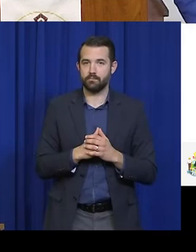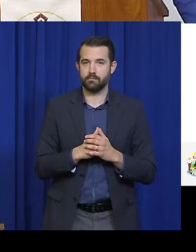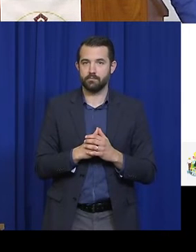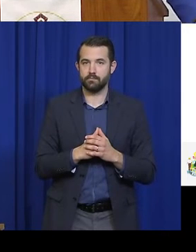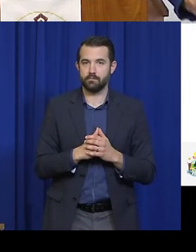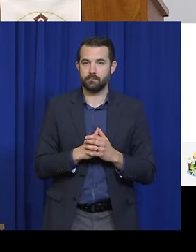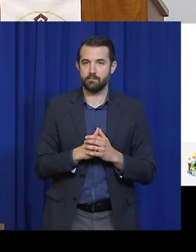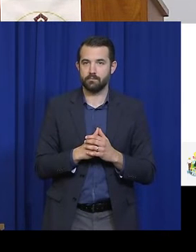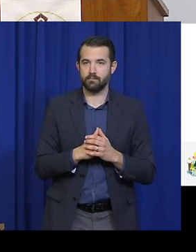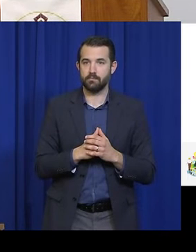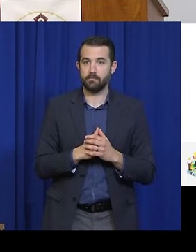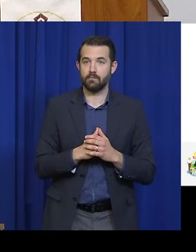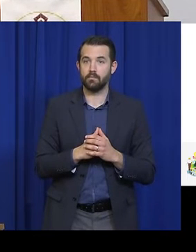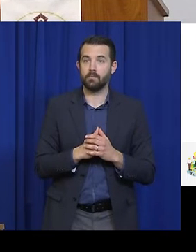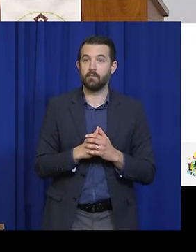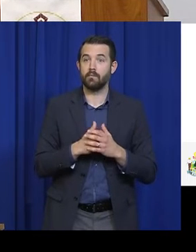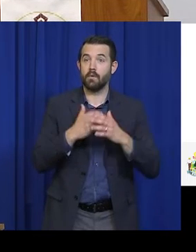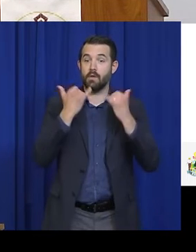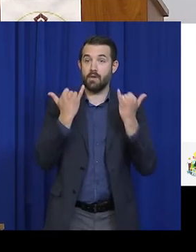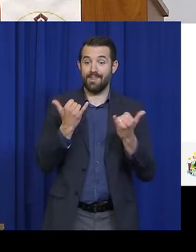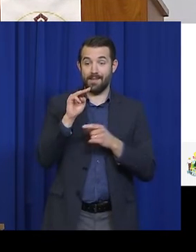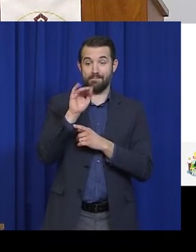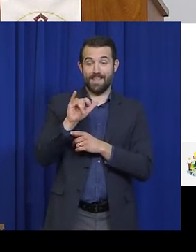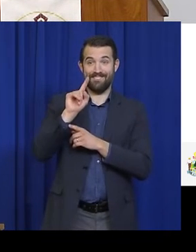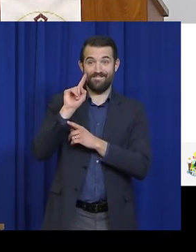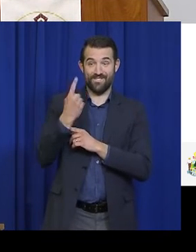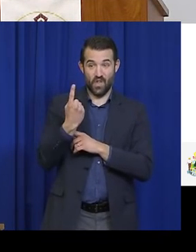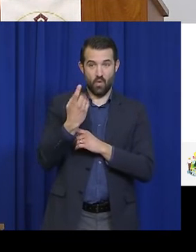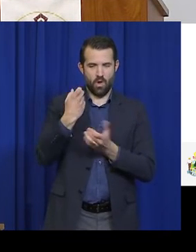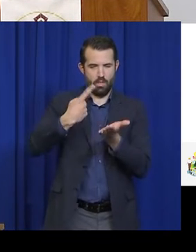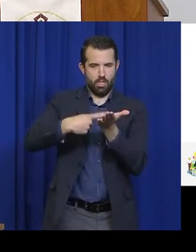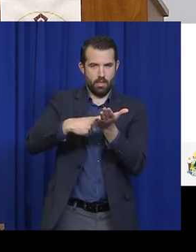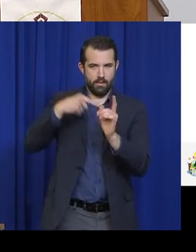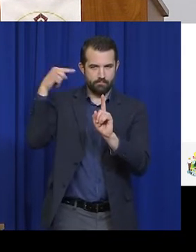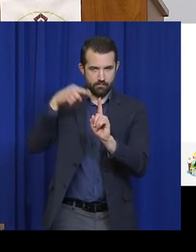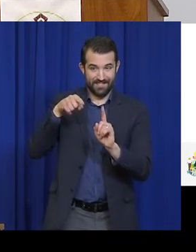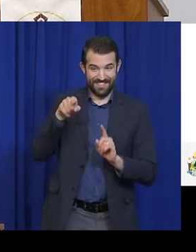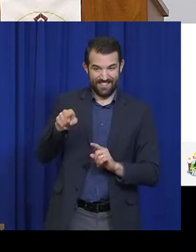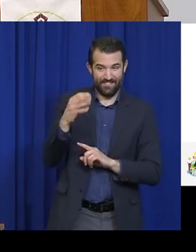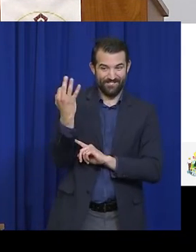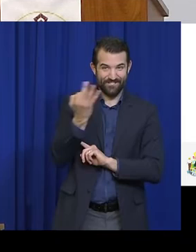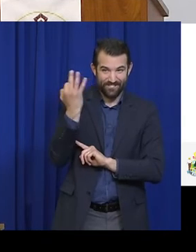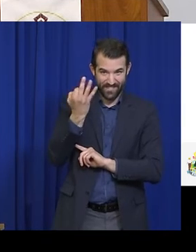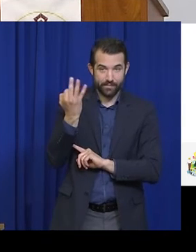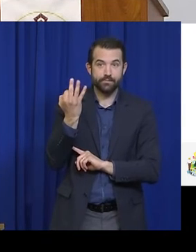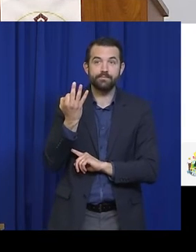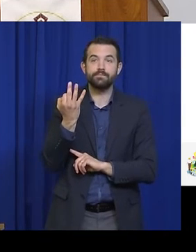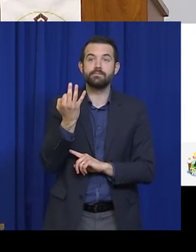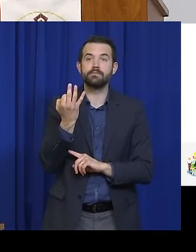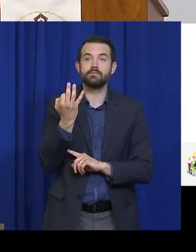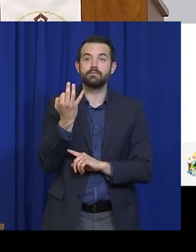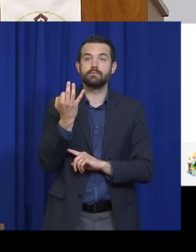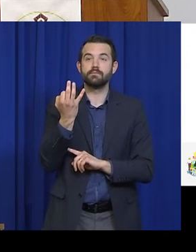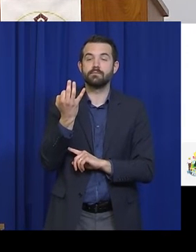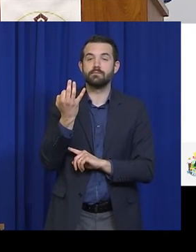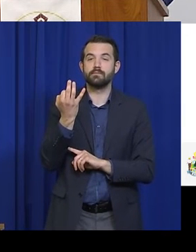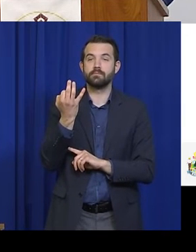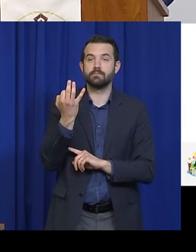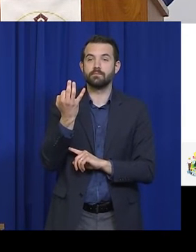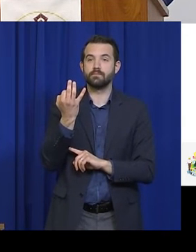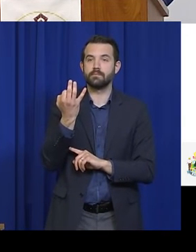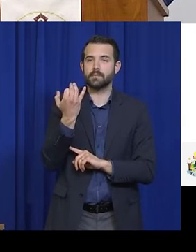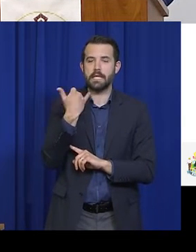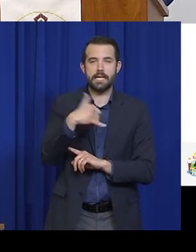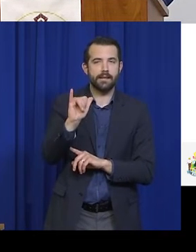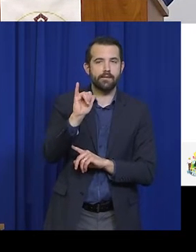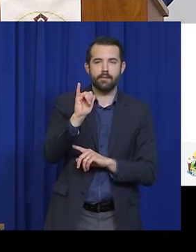Stage 1. Beginning May 1, this Friday, Stage 1 continues the prohibition on gatherings of more than